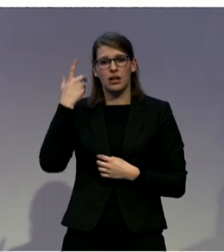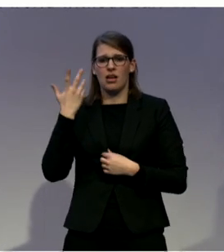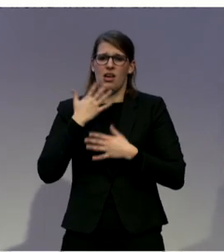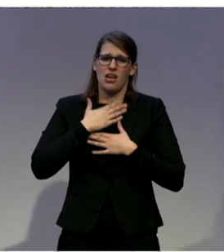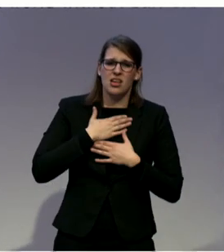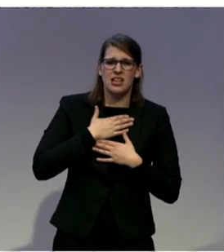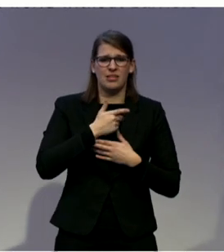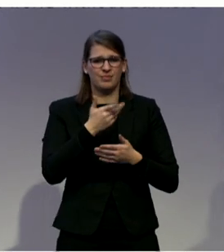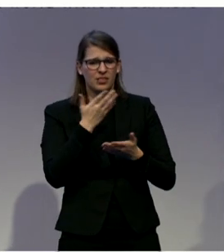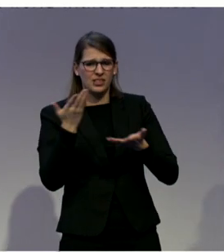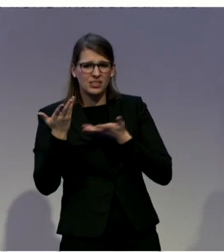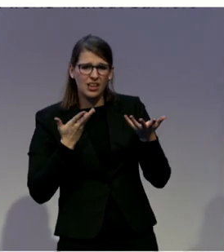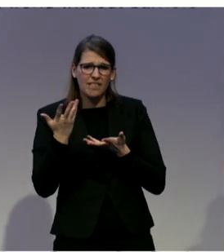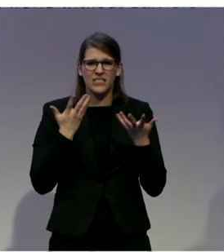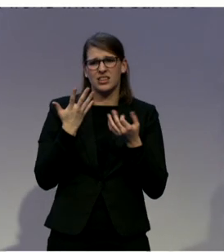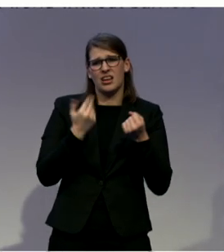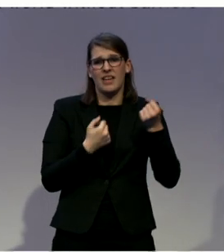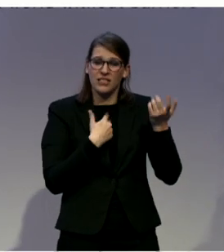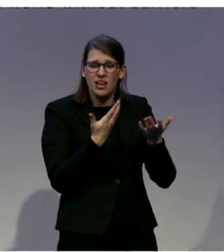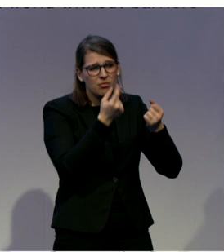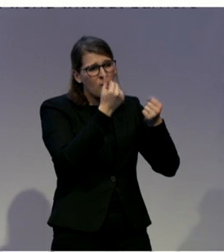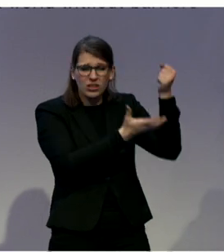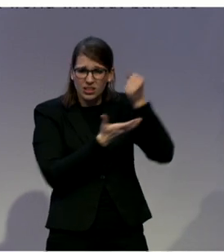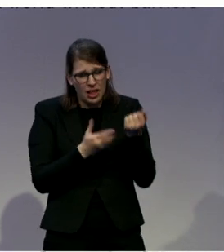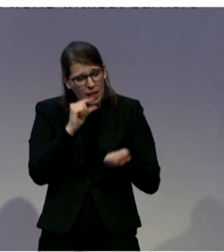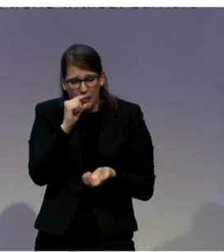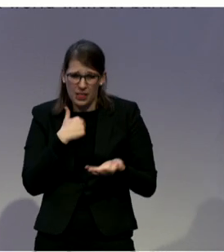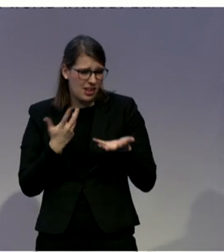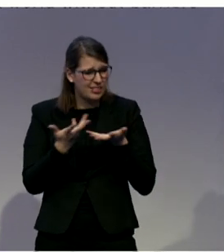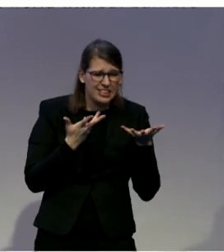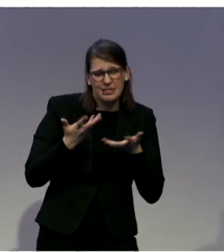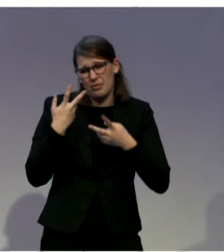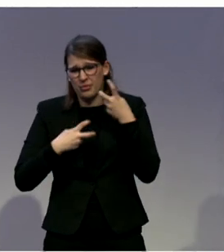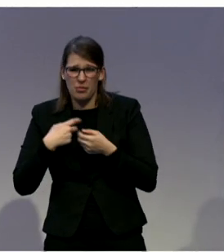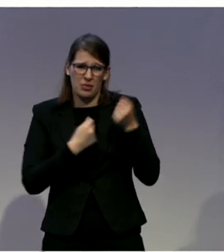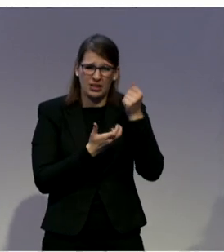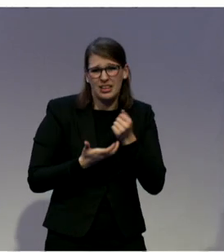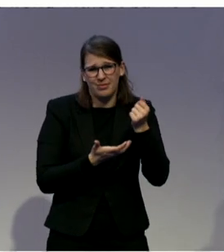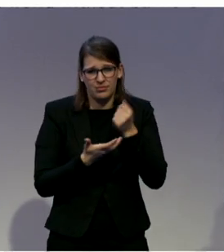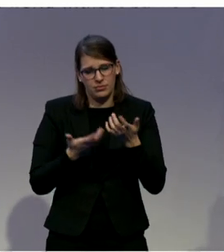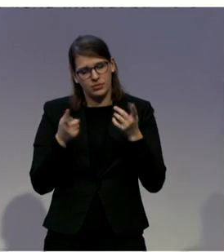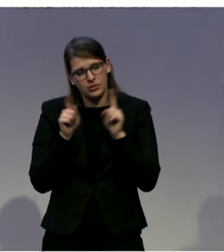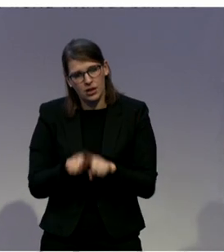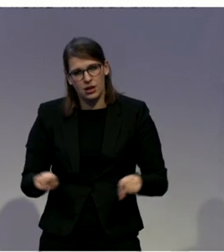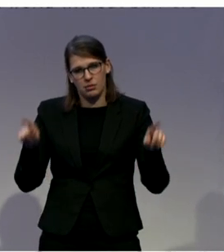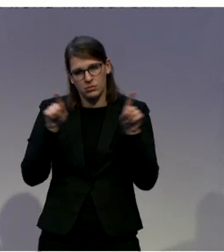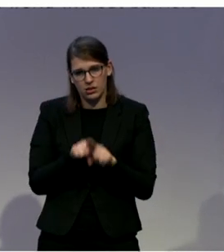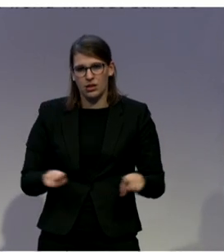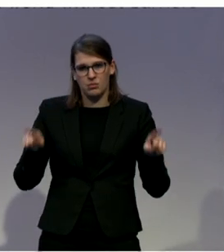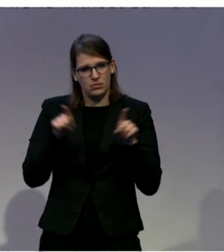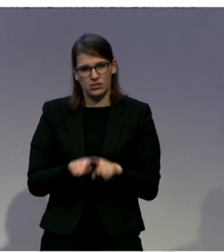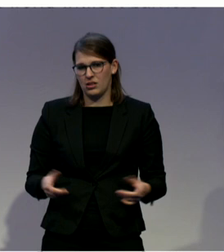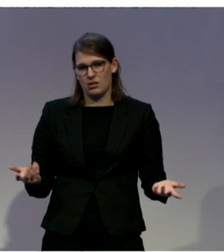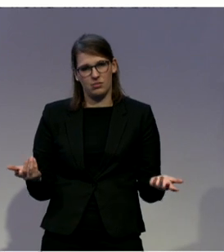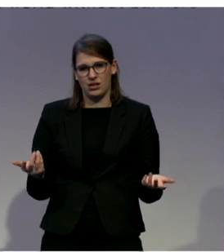I suppose, that was underfunded. There was, I suppose, an approach which tended to focus on, you know, managing the day-to-day rather than